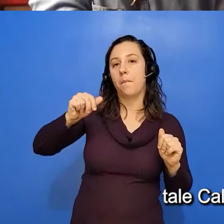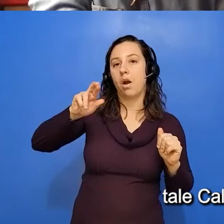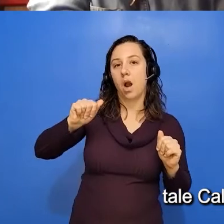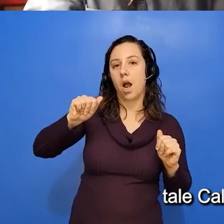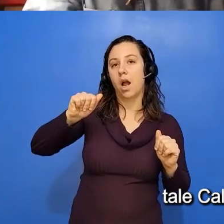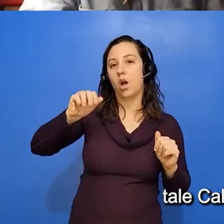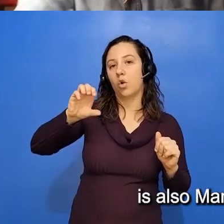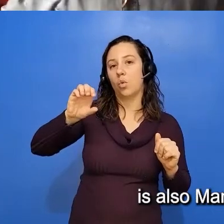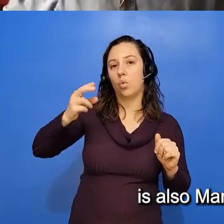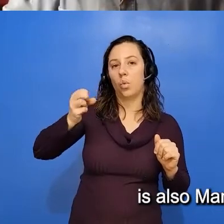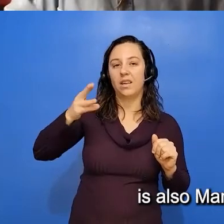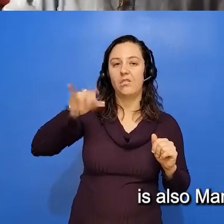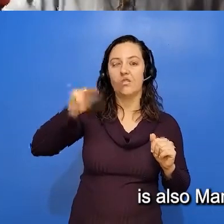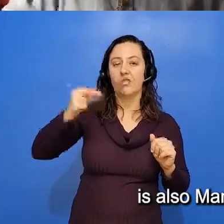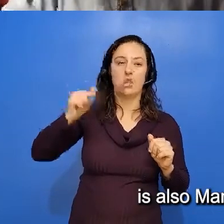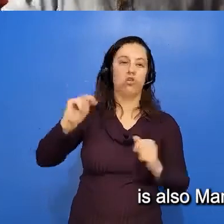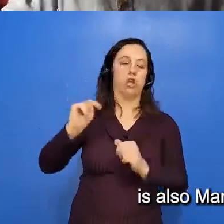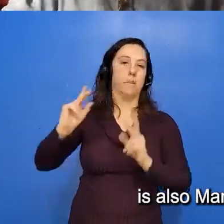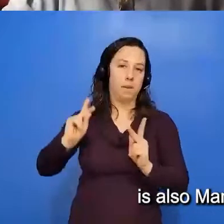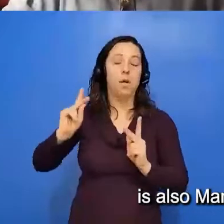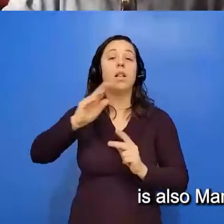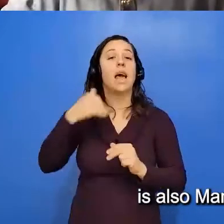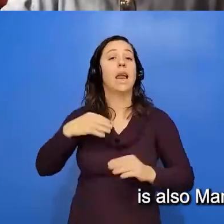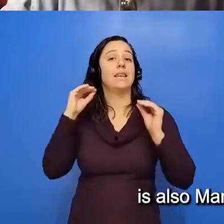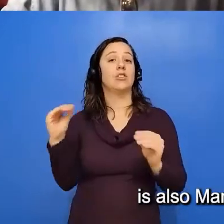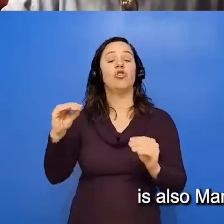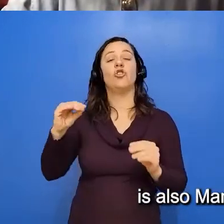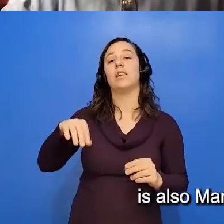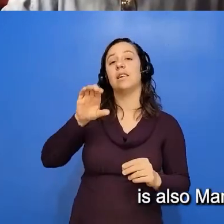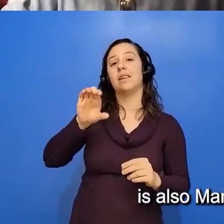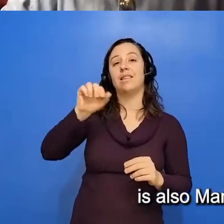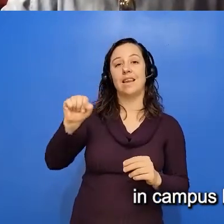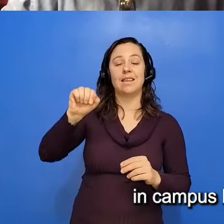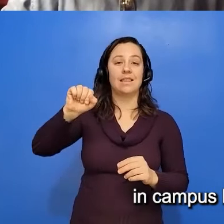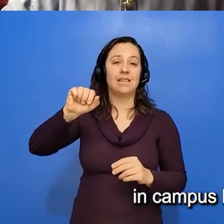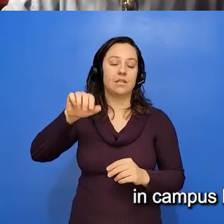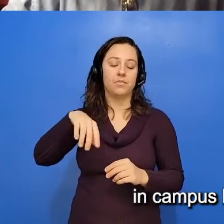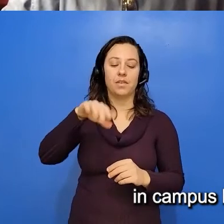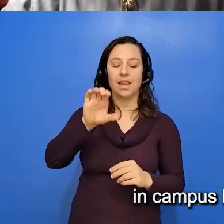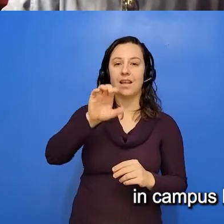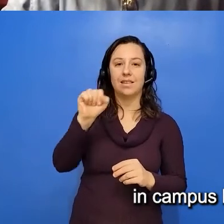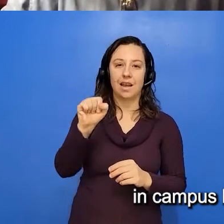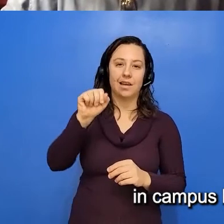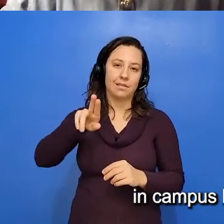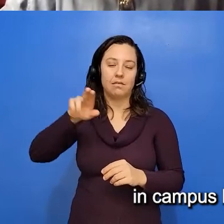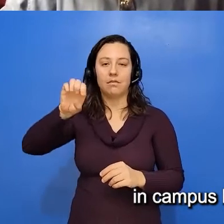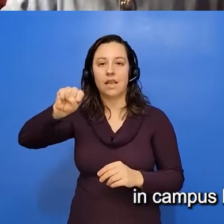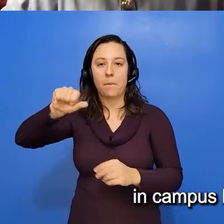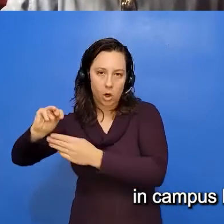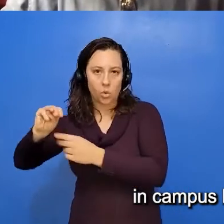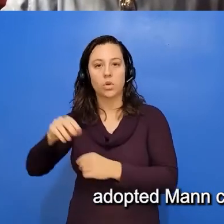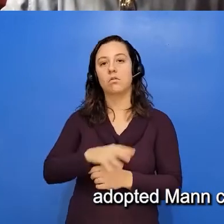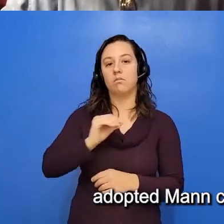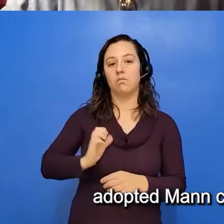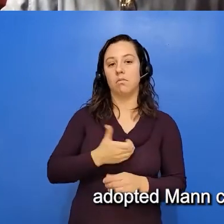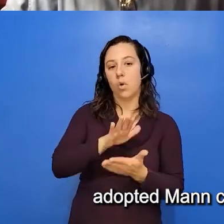San Marcos, which is also Pionkowichem land, and our campus has very much respected